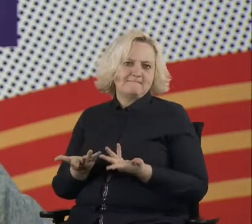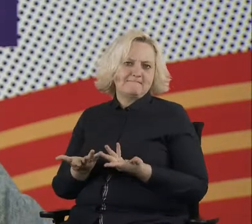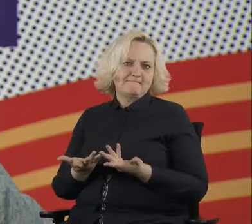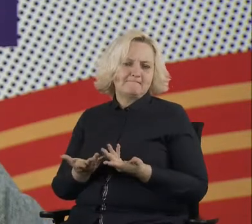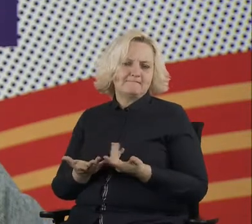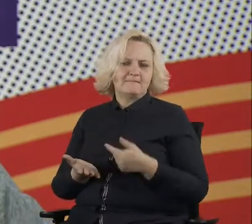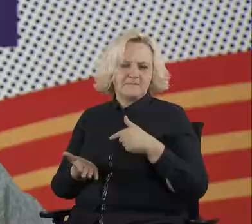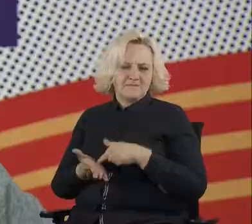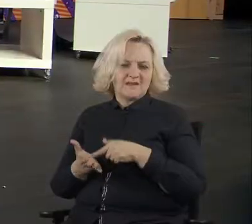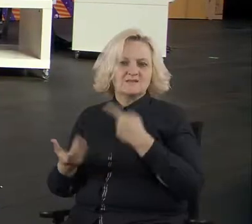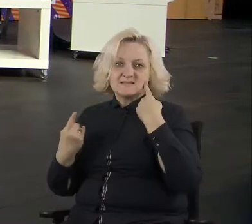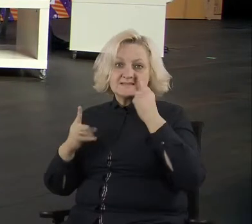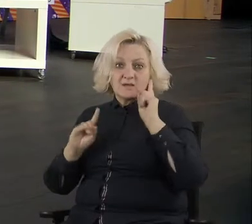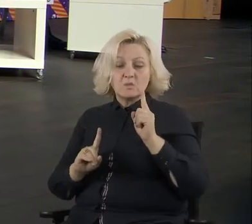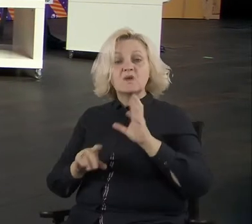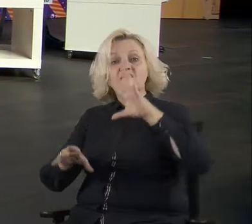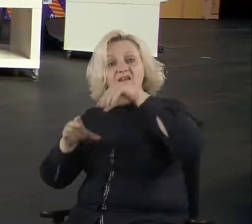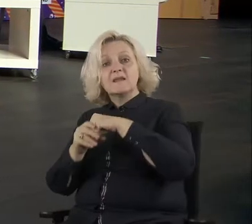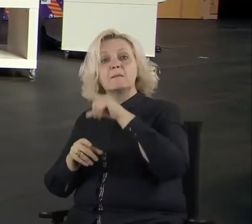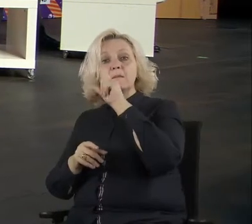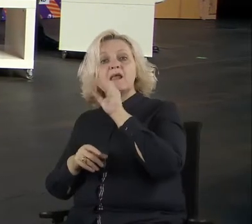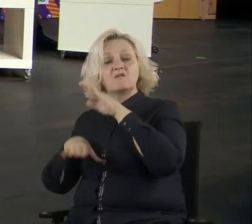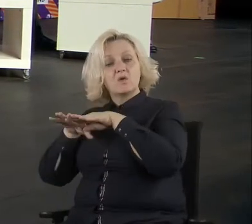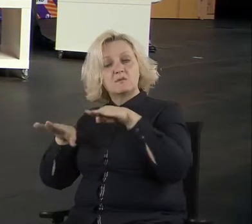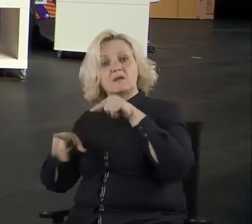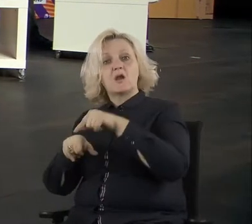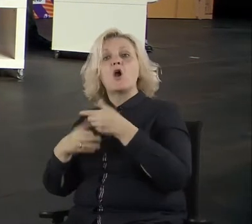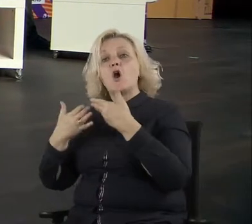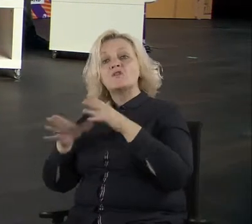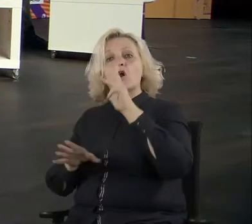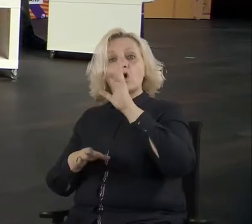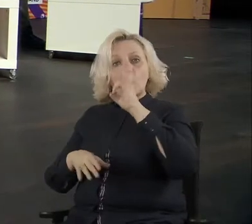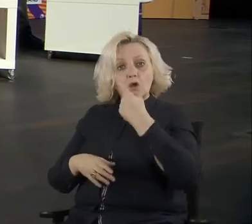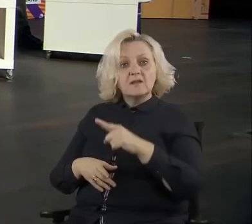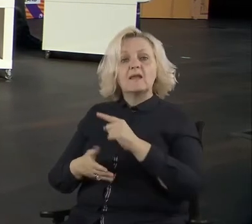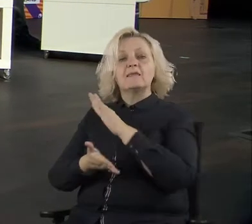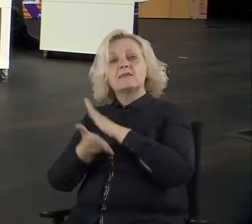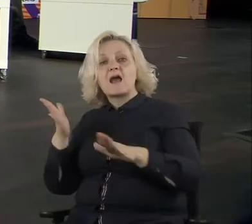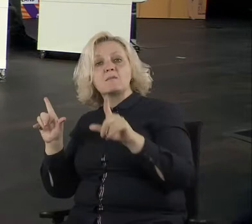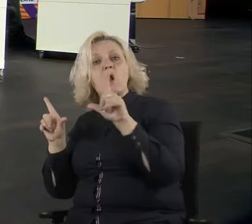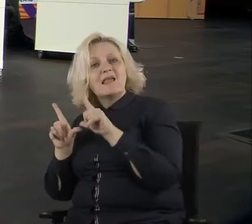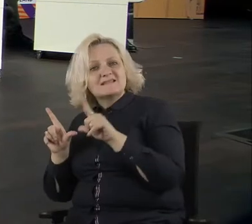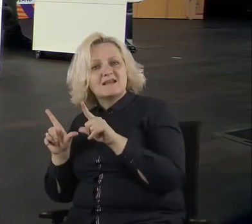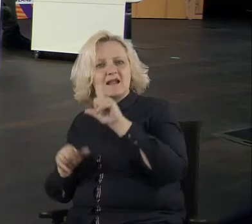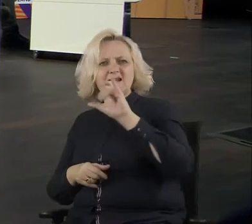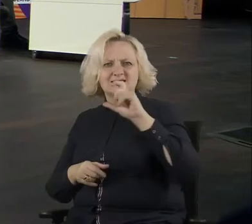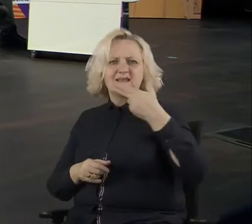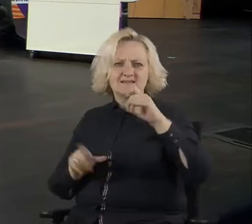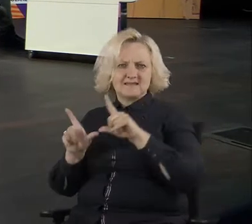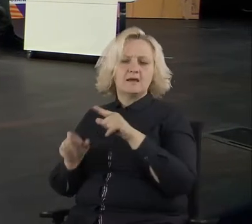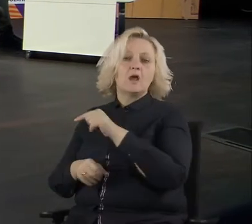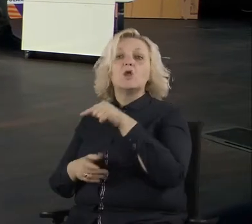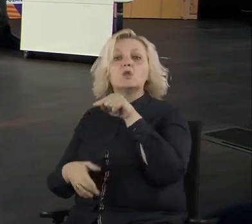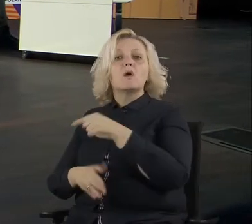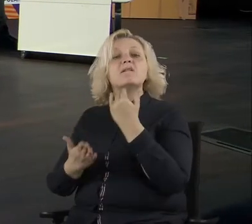open source and free licenses are a needed condition, but they're not